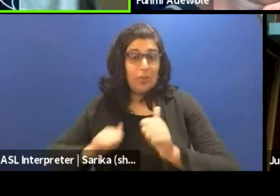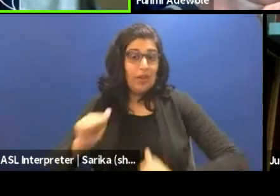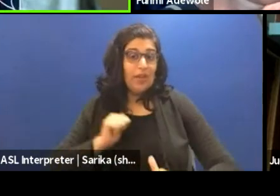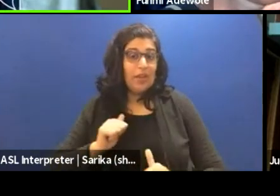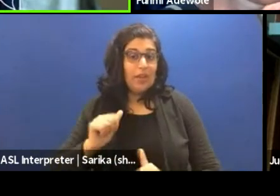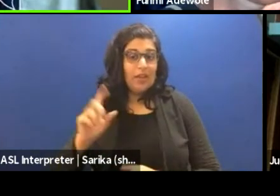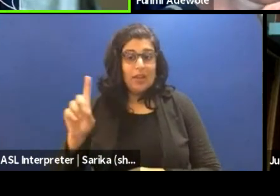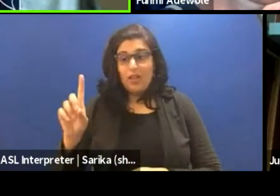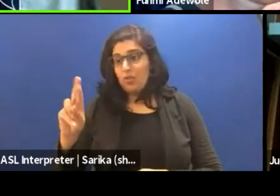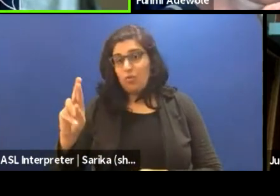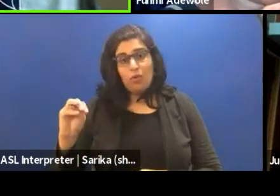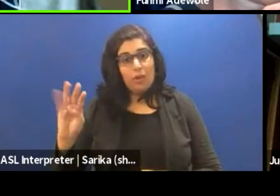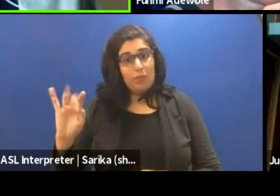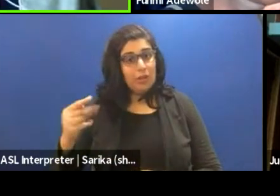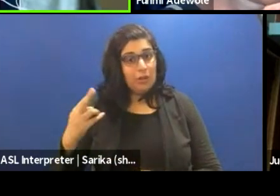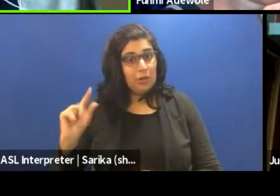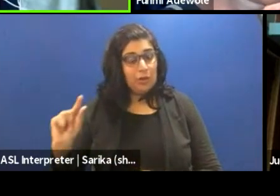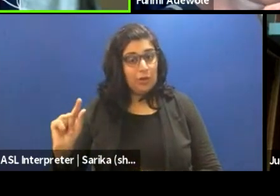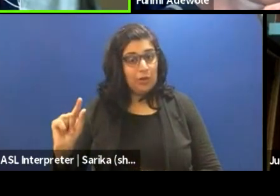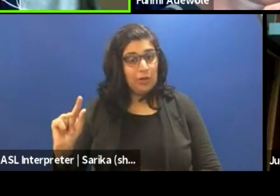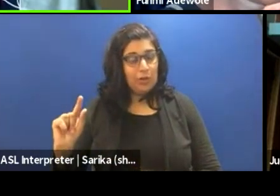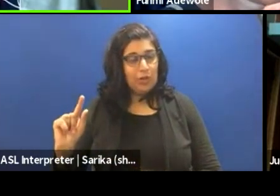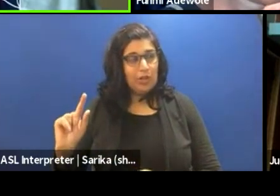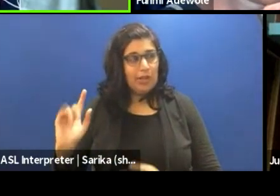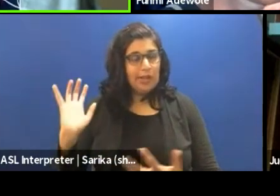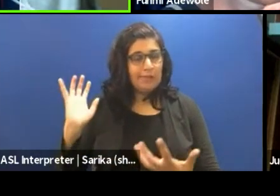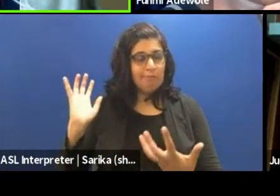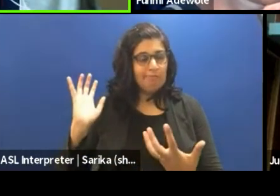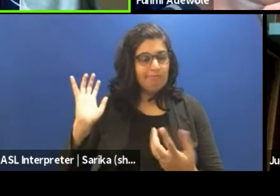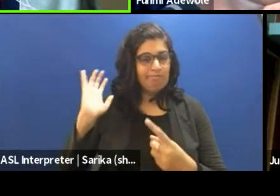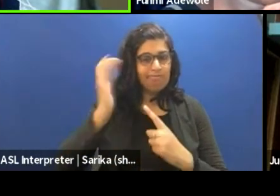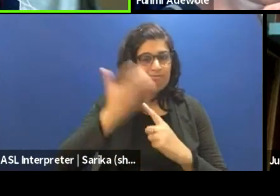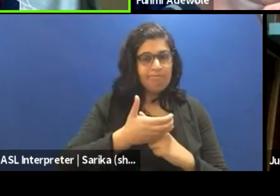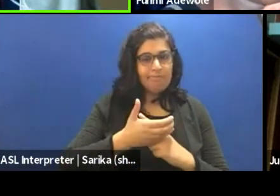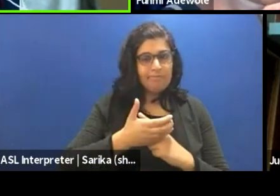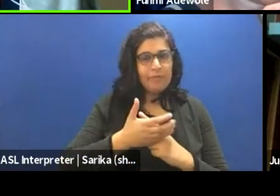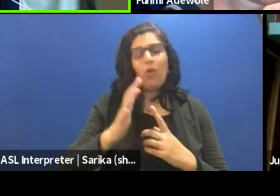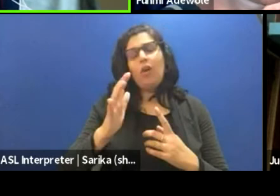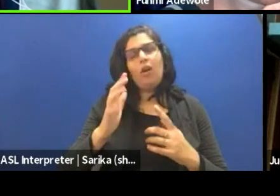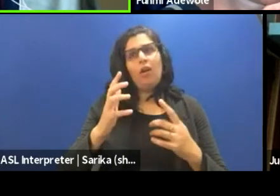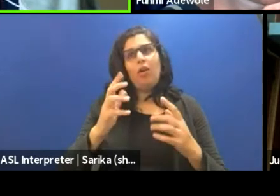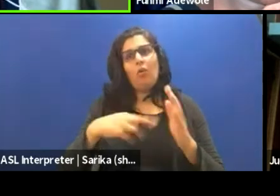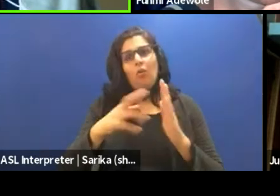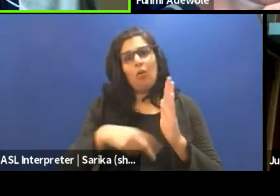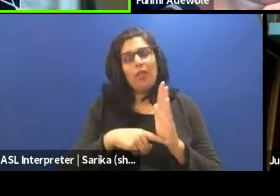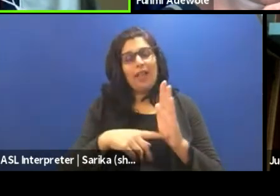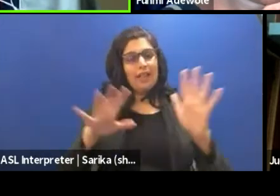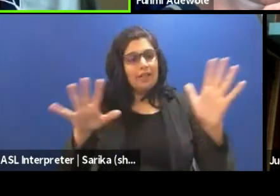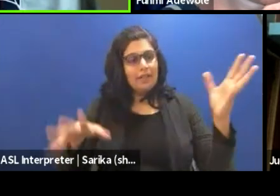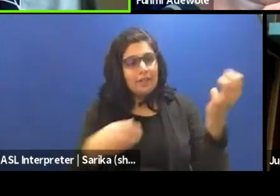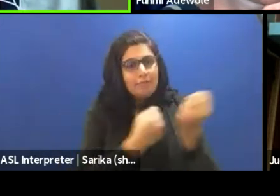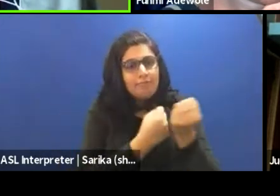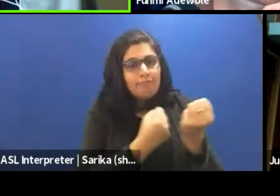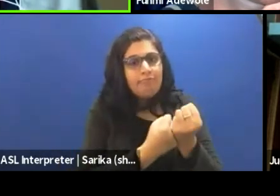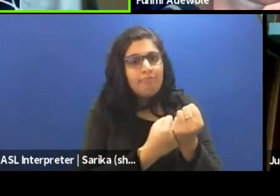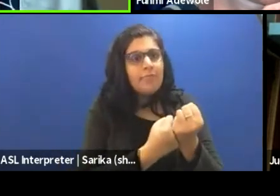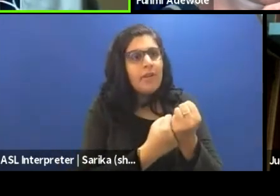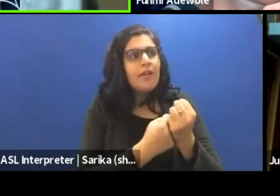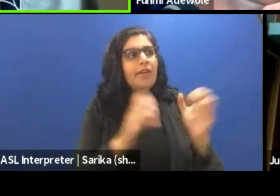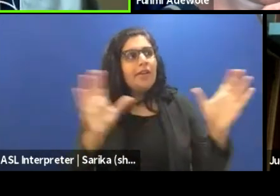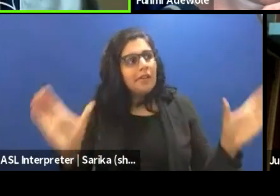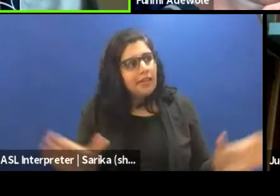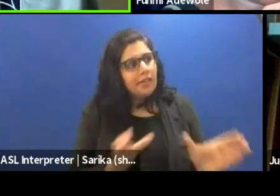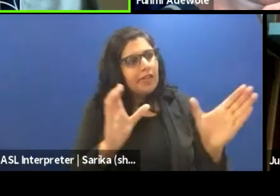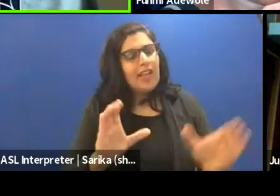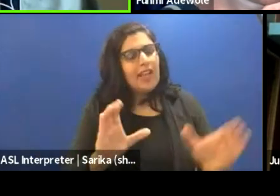fitted the role of enabling the cast and crew to understand the